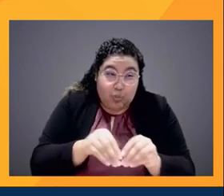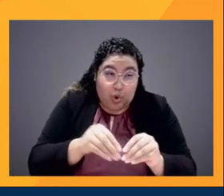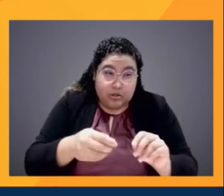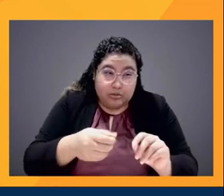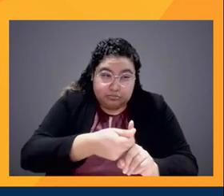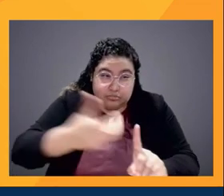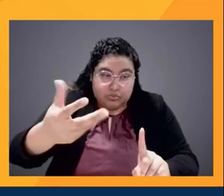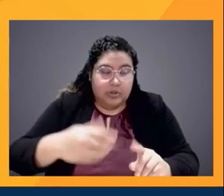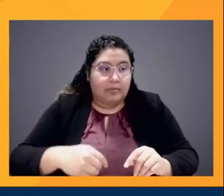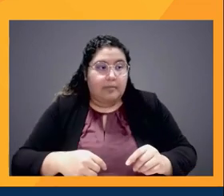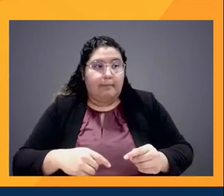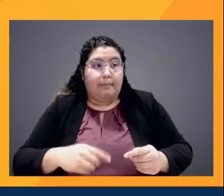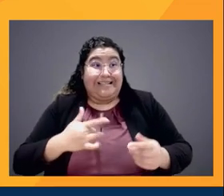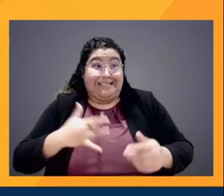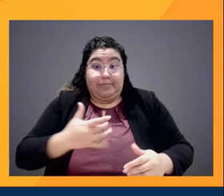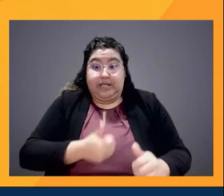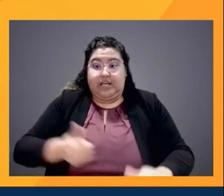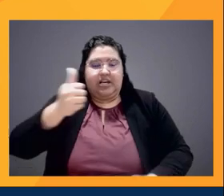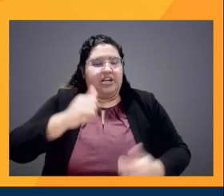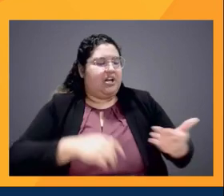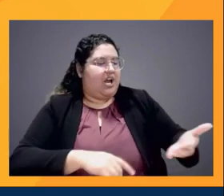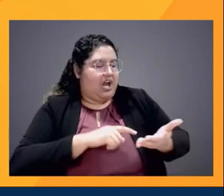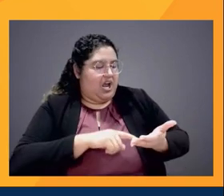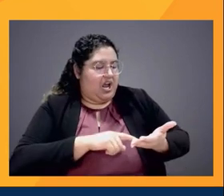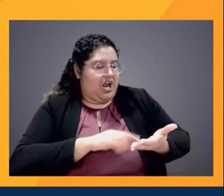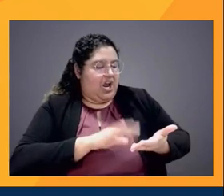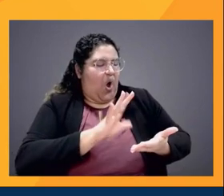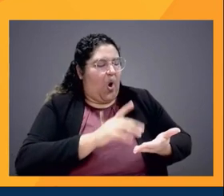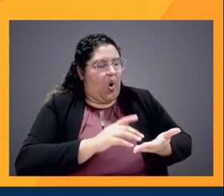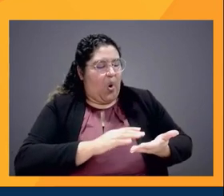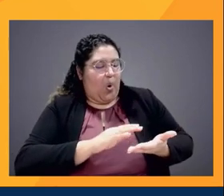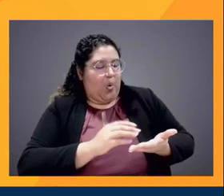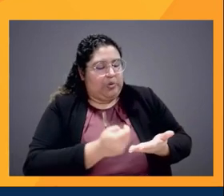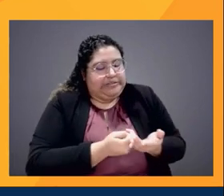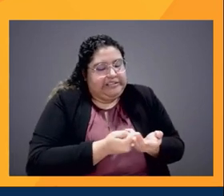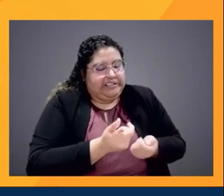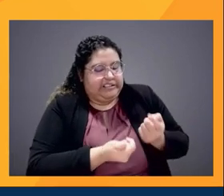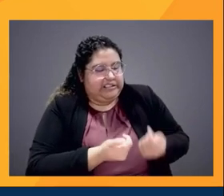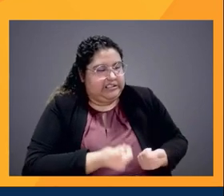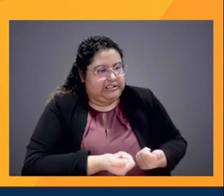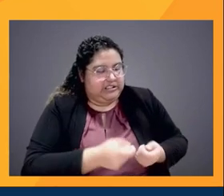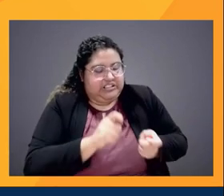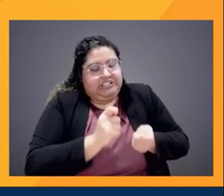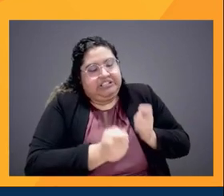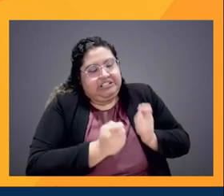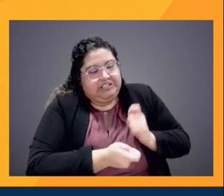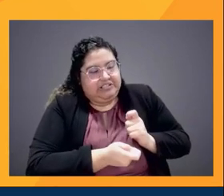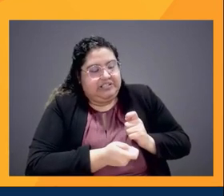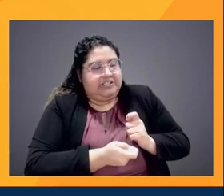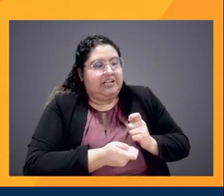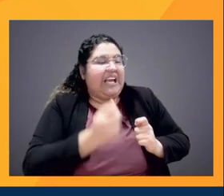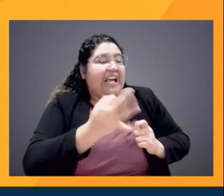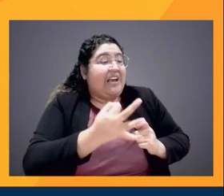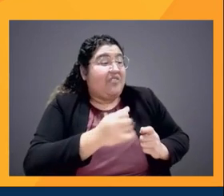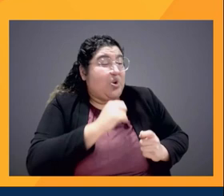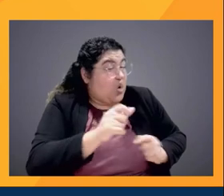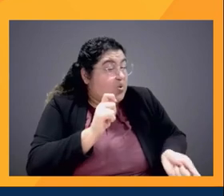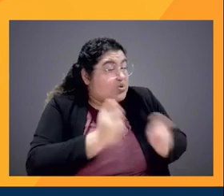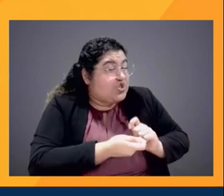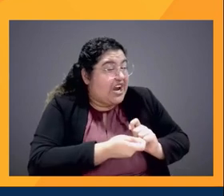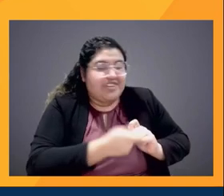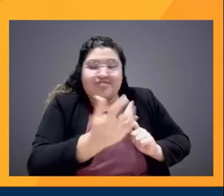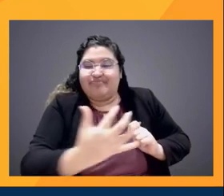that their story needs to change or that it's not going to – it's not going to appeal to a mainstream